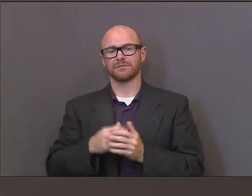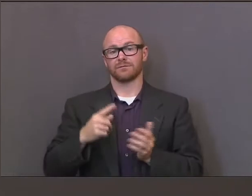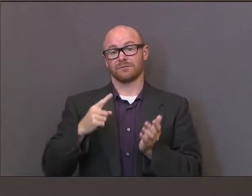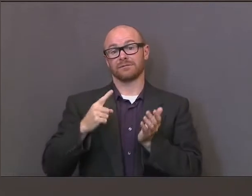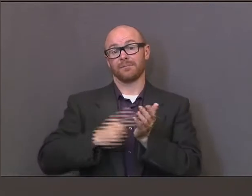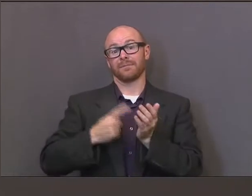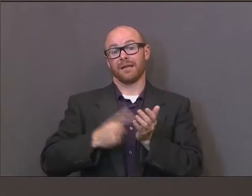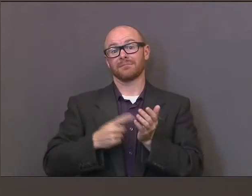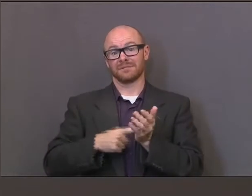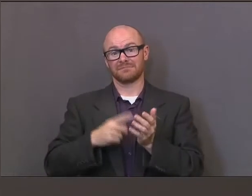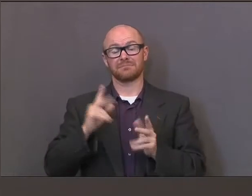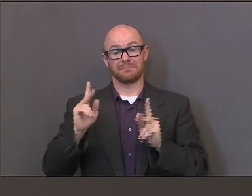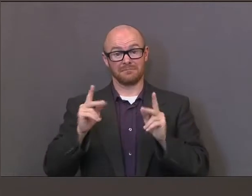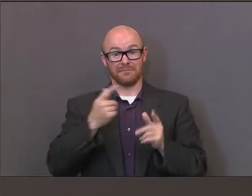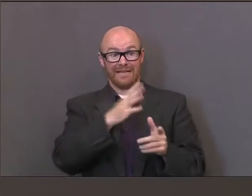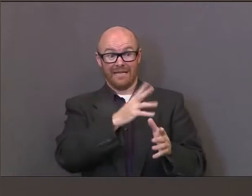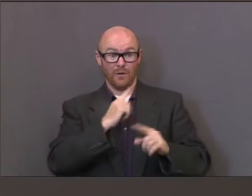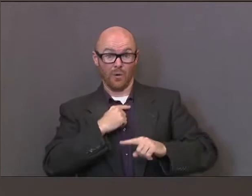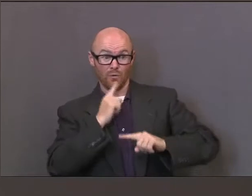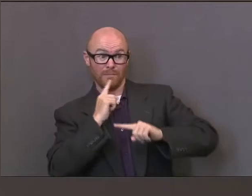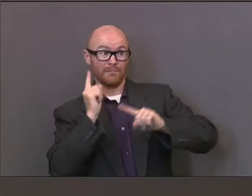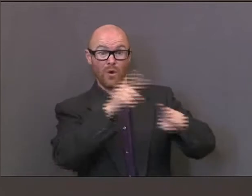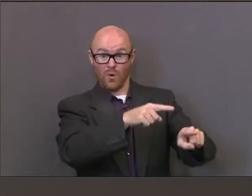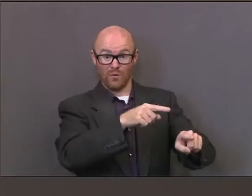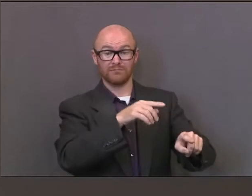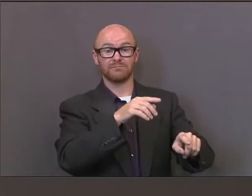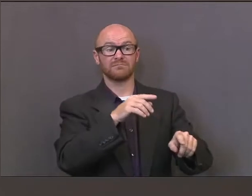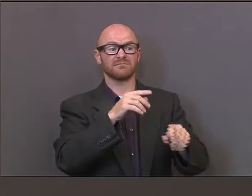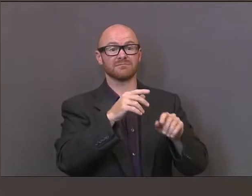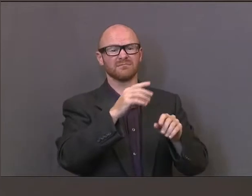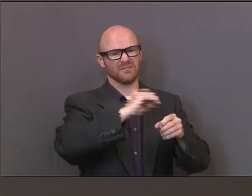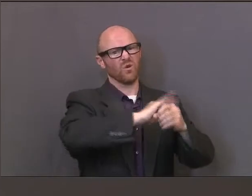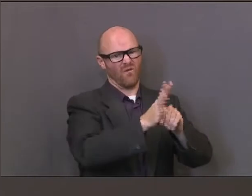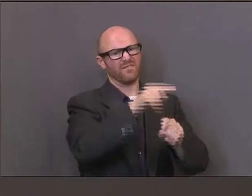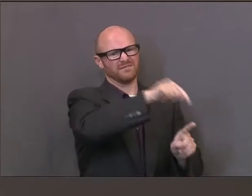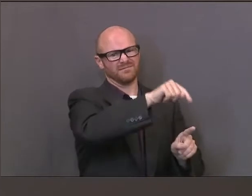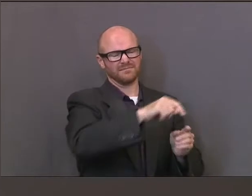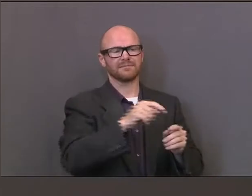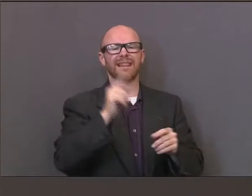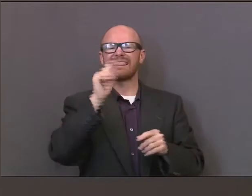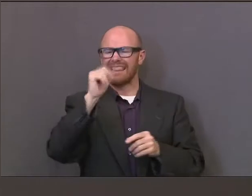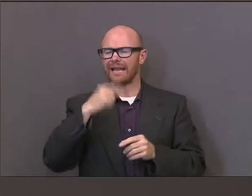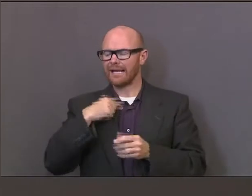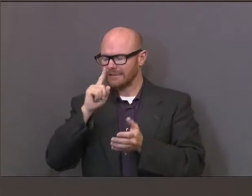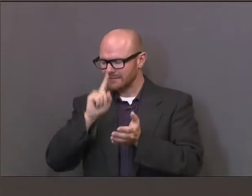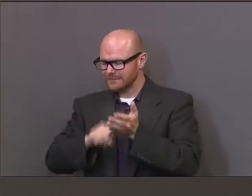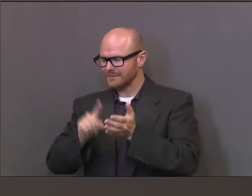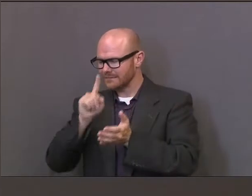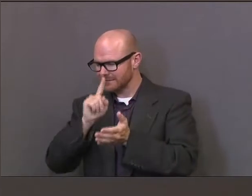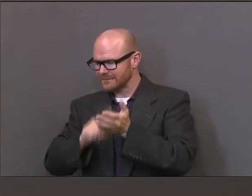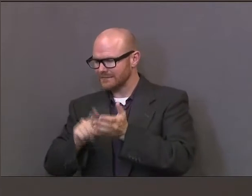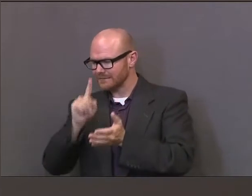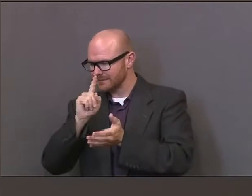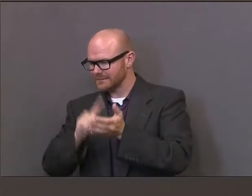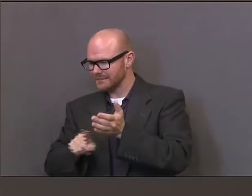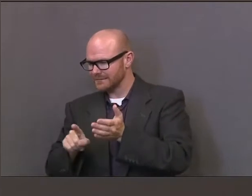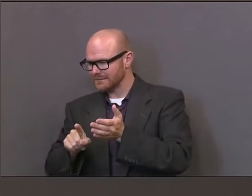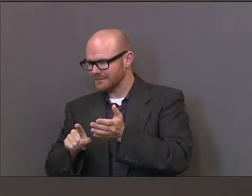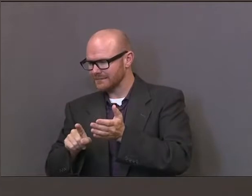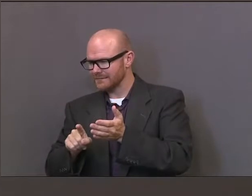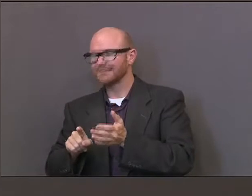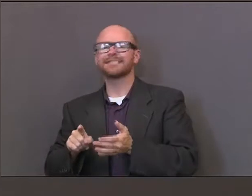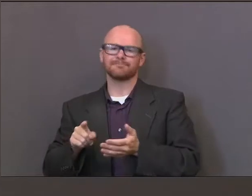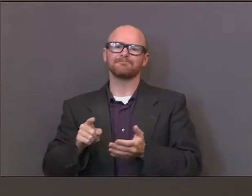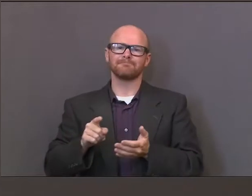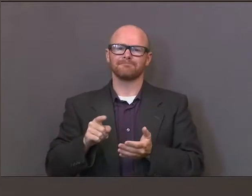not, in fact, a COVID death, we changed that death certificate to remove COVID-19 as a cause. That has happened thus far